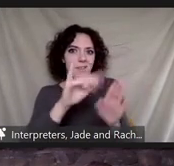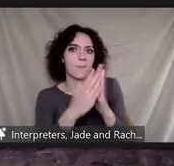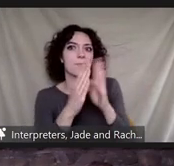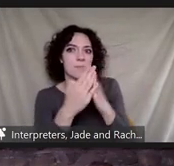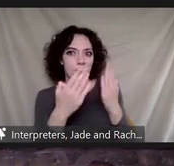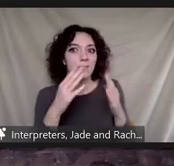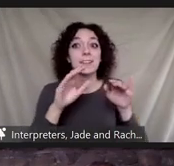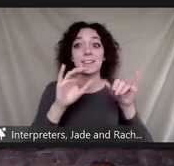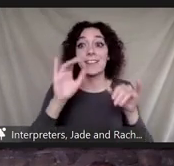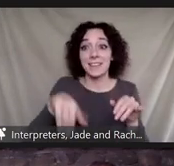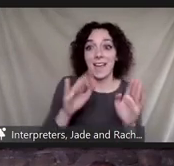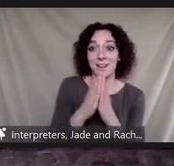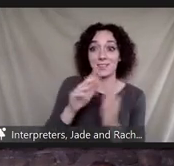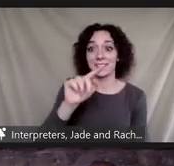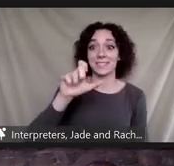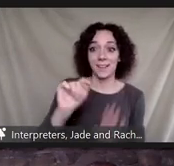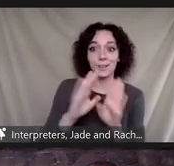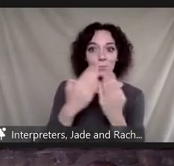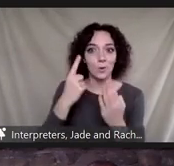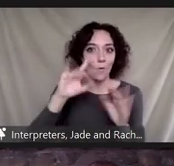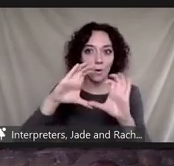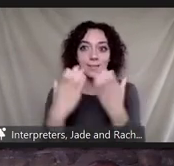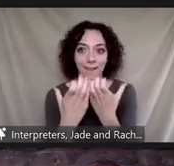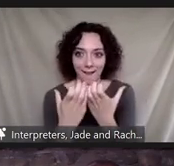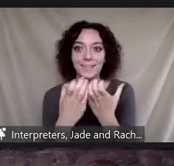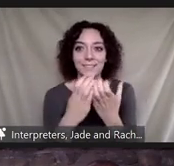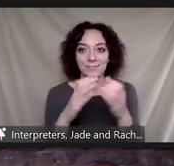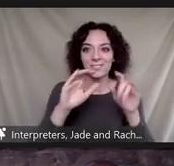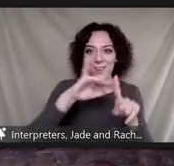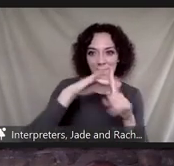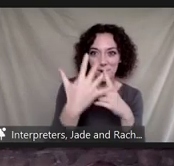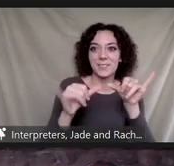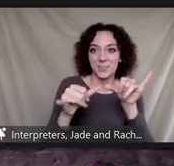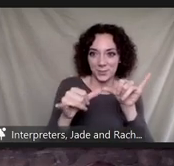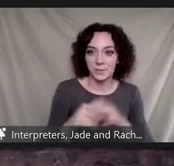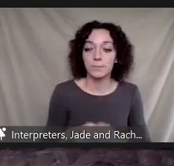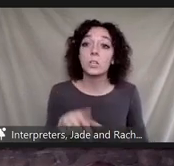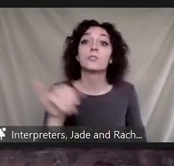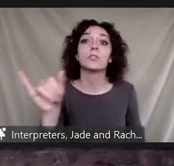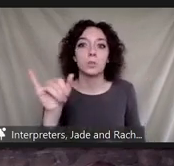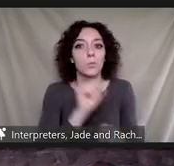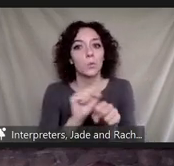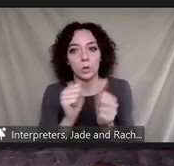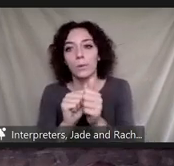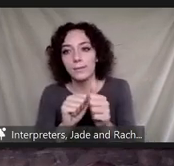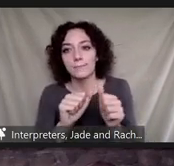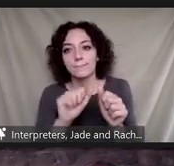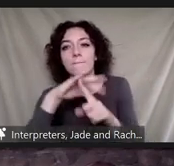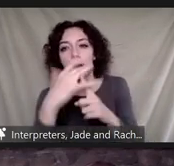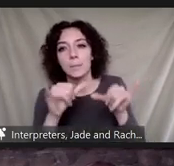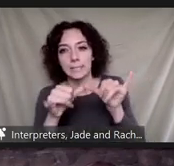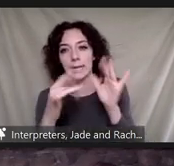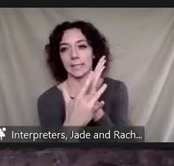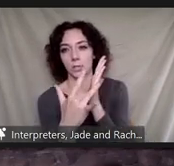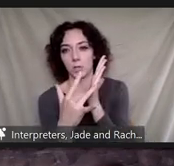courses in addition dr zimmerman is editor-in-chief for environmental science and technology prior to coming to yale university